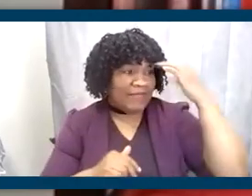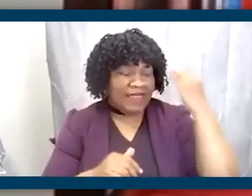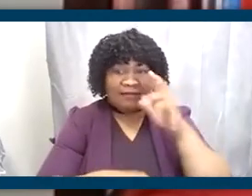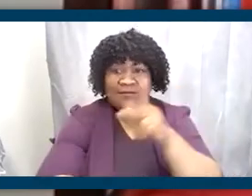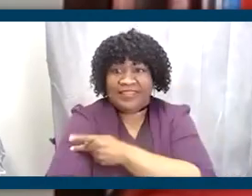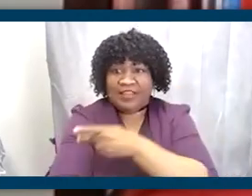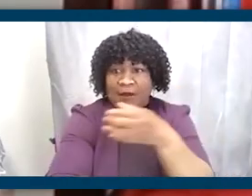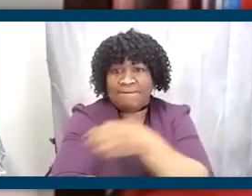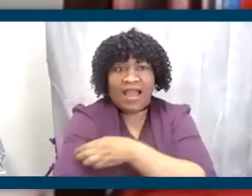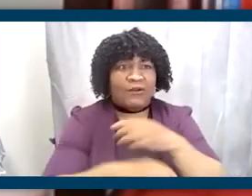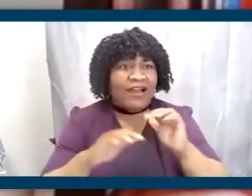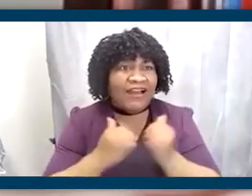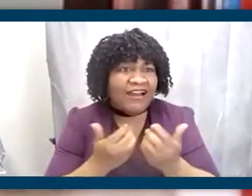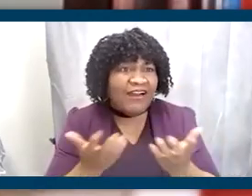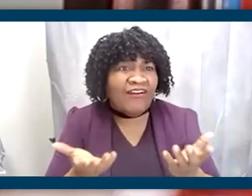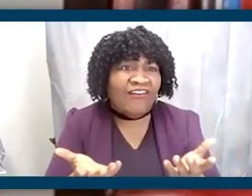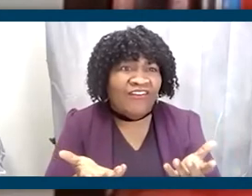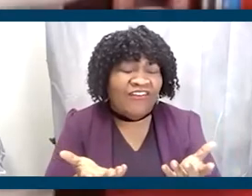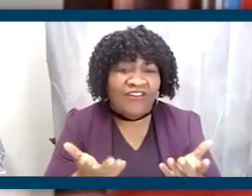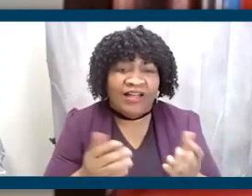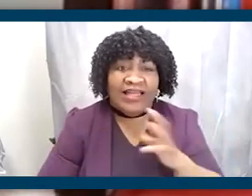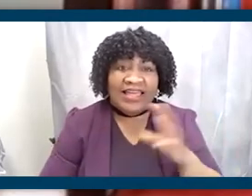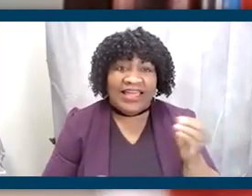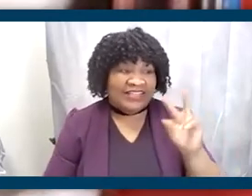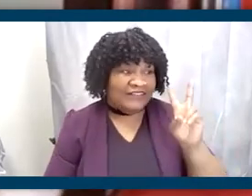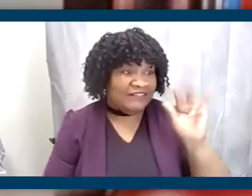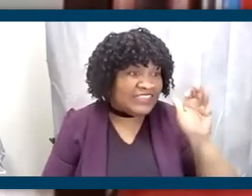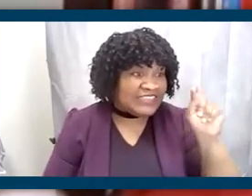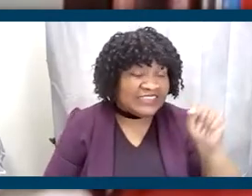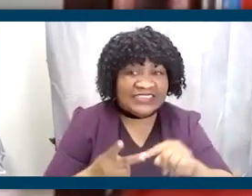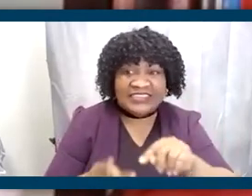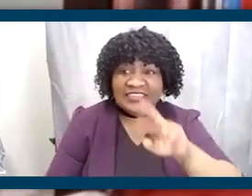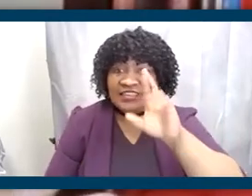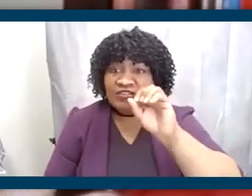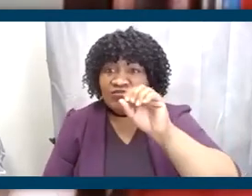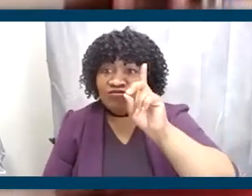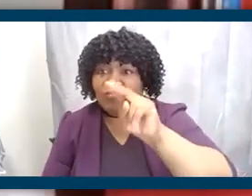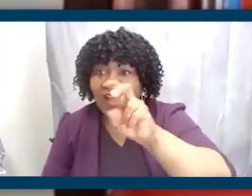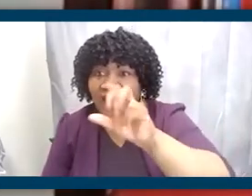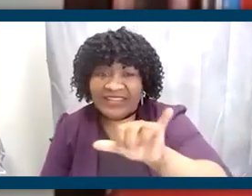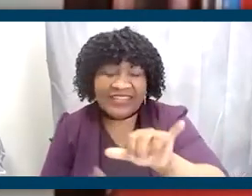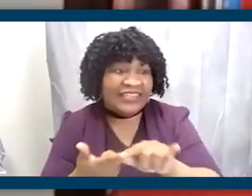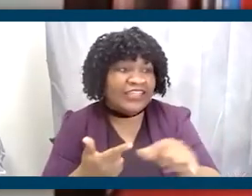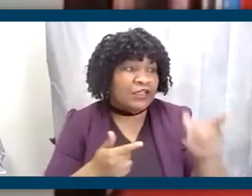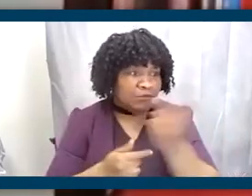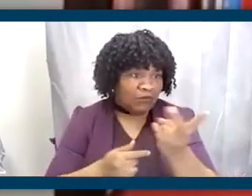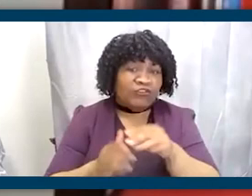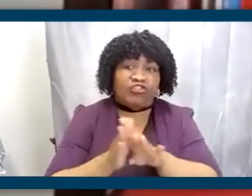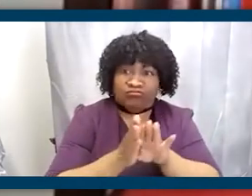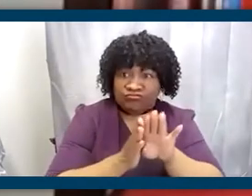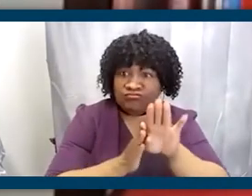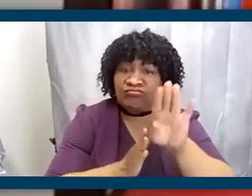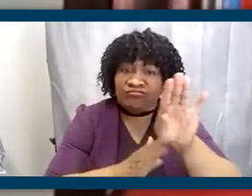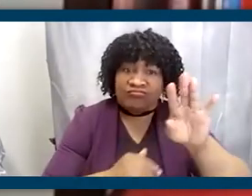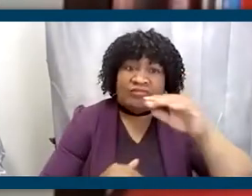Um, and so, and then, you know, Vincent and, and Rodney, you've been a part of advancing political power